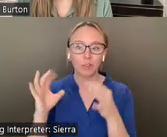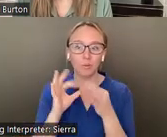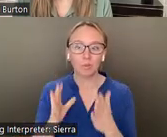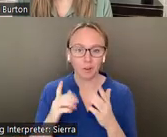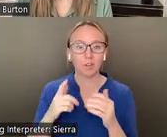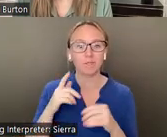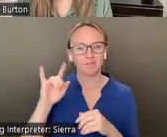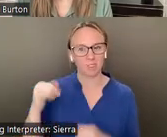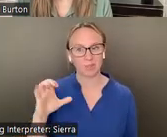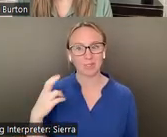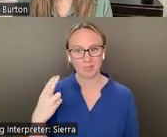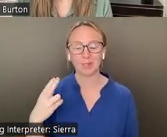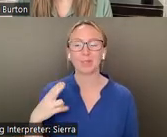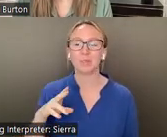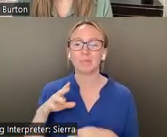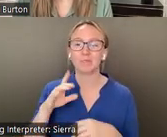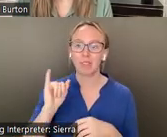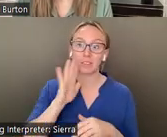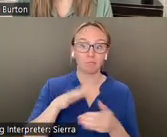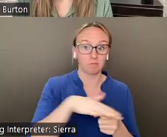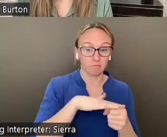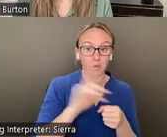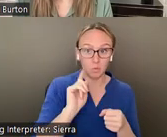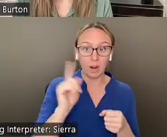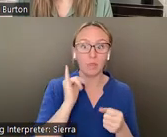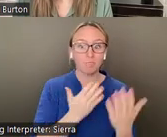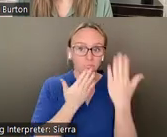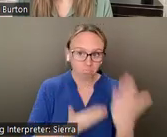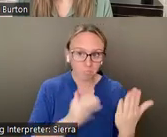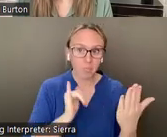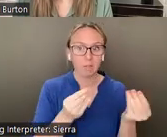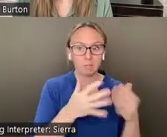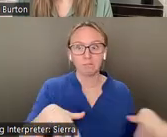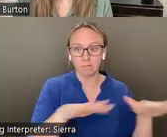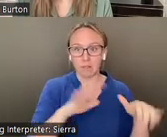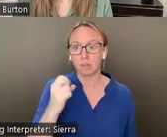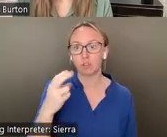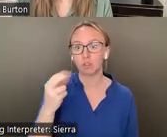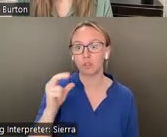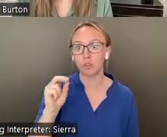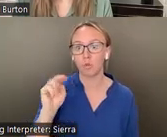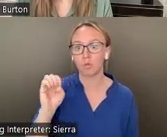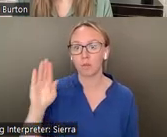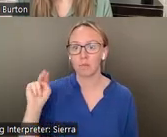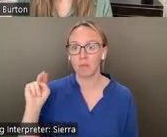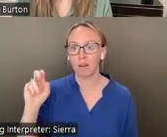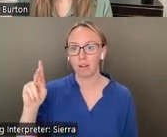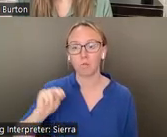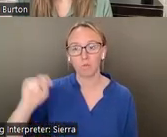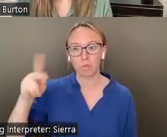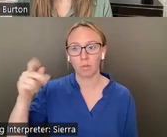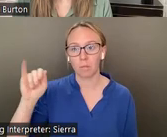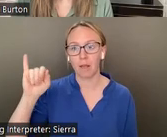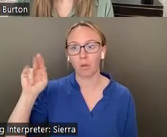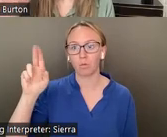which is located on the ancestral and unceded territory of the Shoshone, Bannock, and Northern Paiute people. I'm joined tonight by